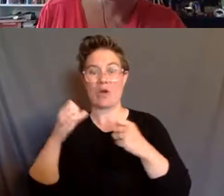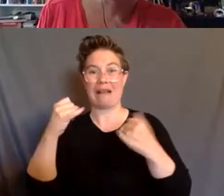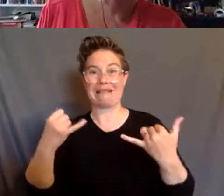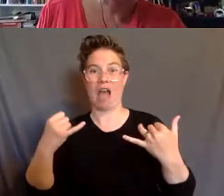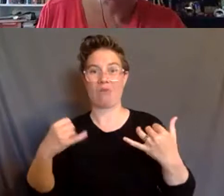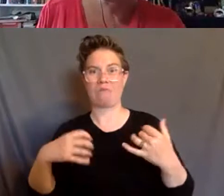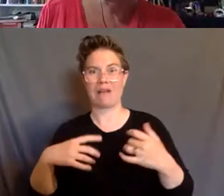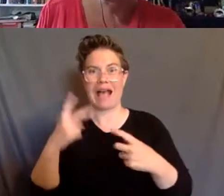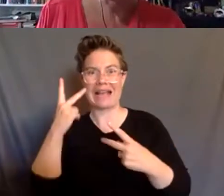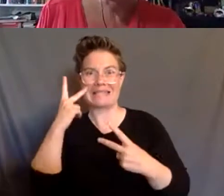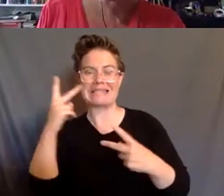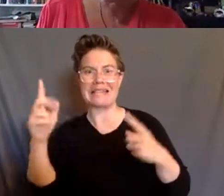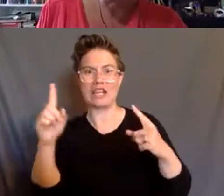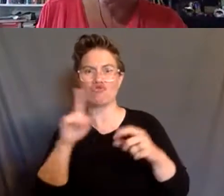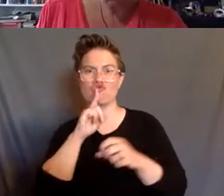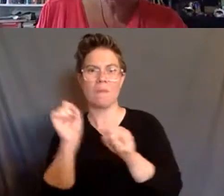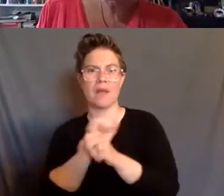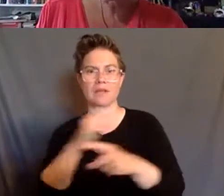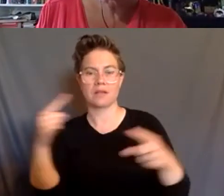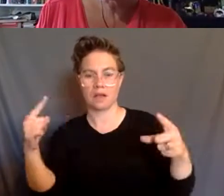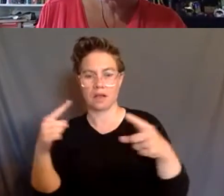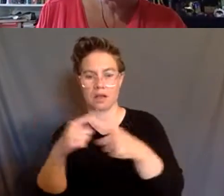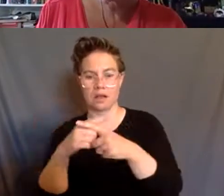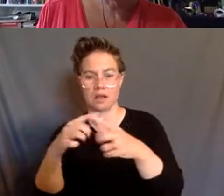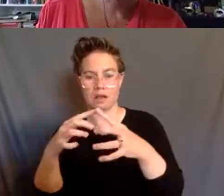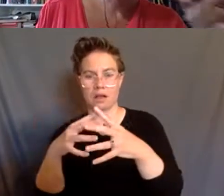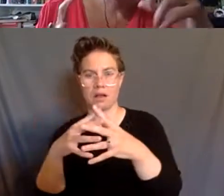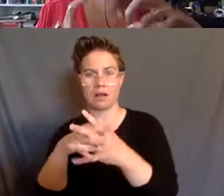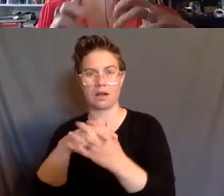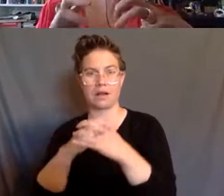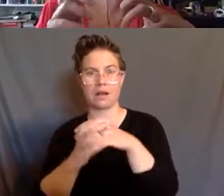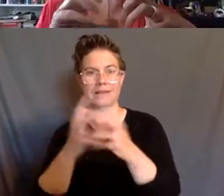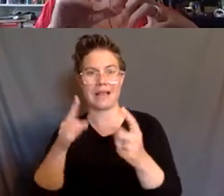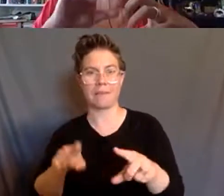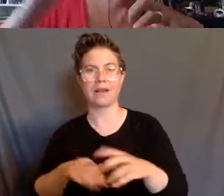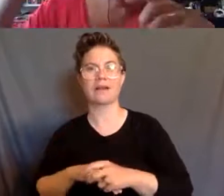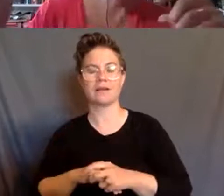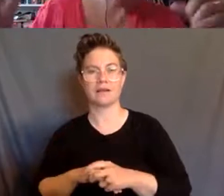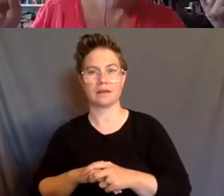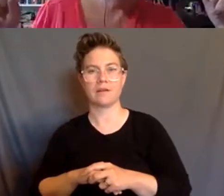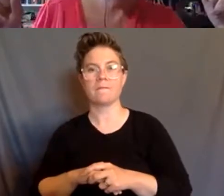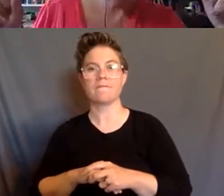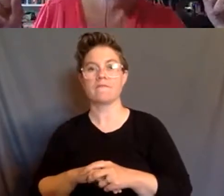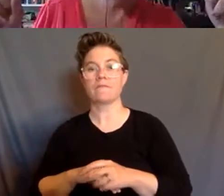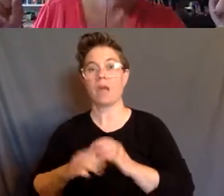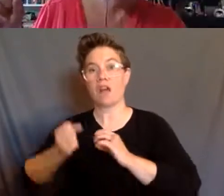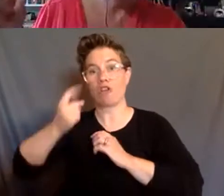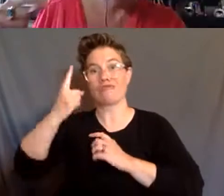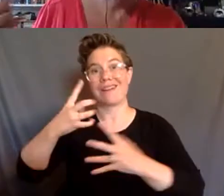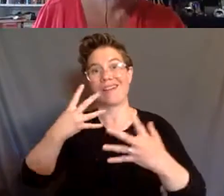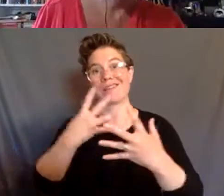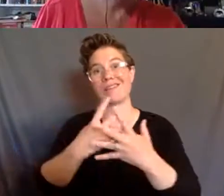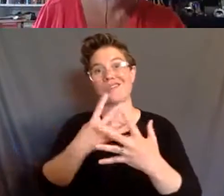that you just asked. I also think it's really important in addition to understanding kind of the arc of incarceration or